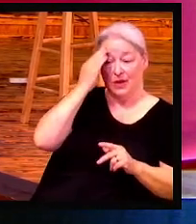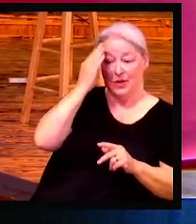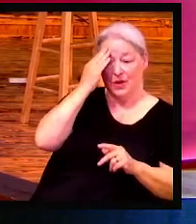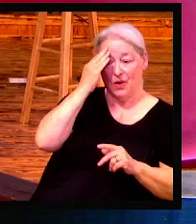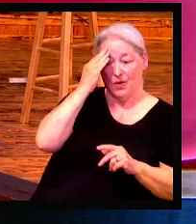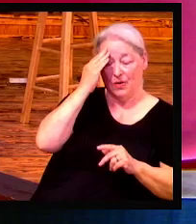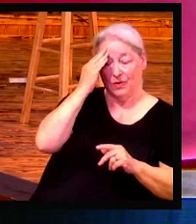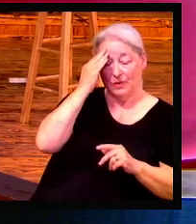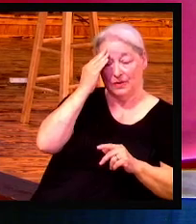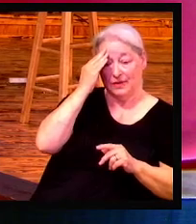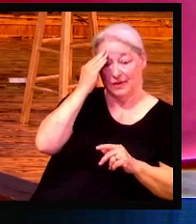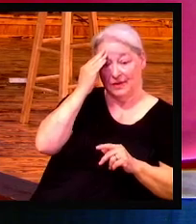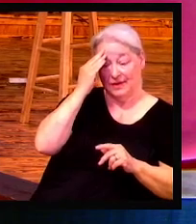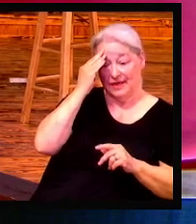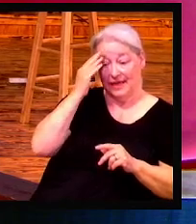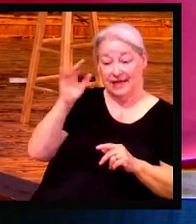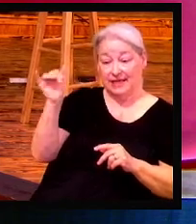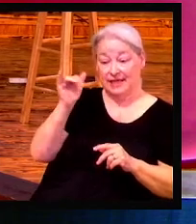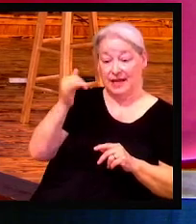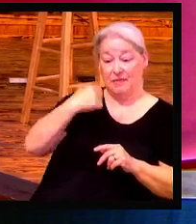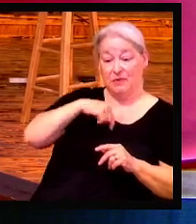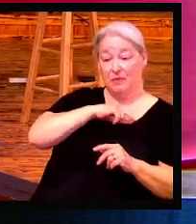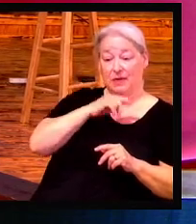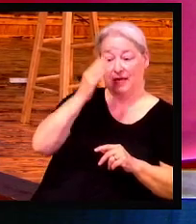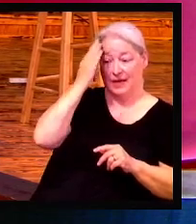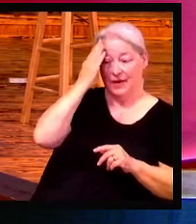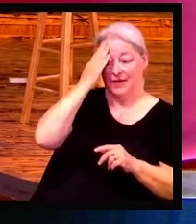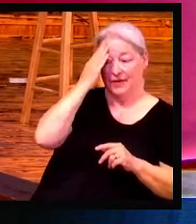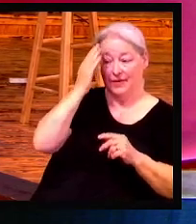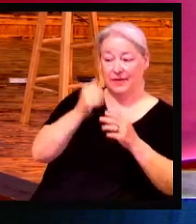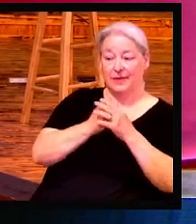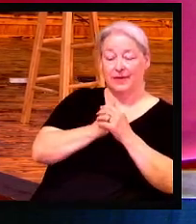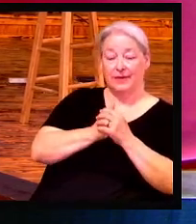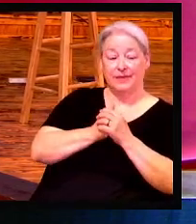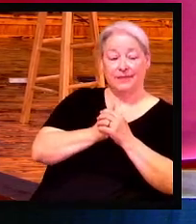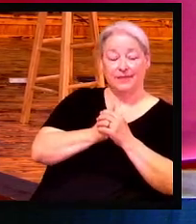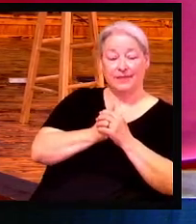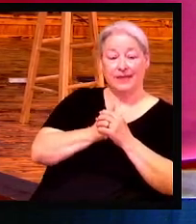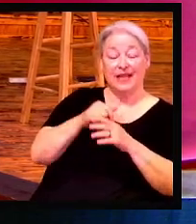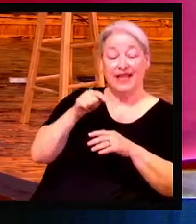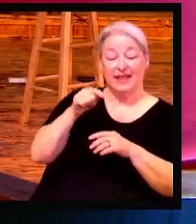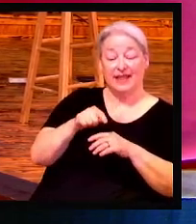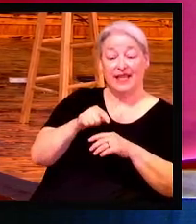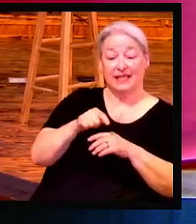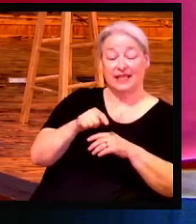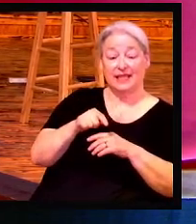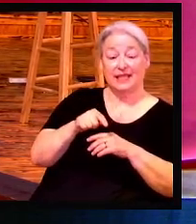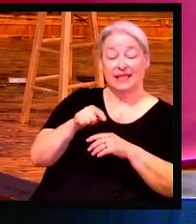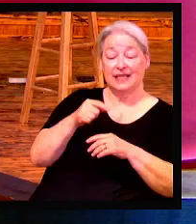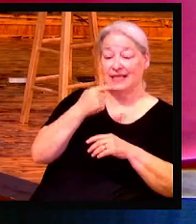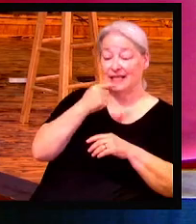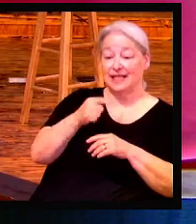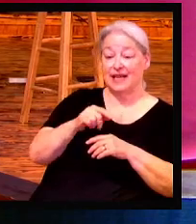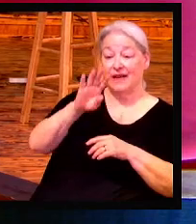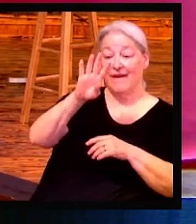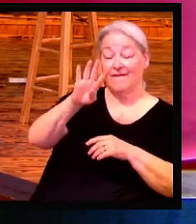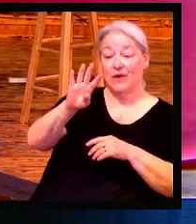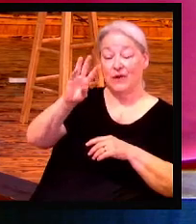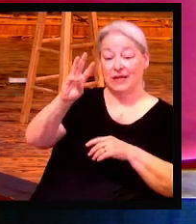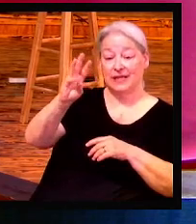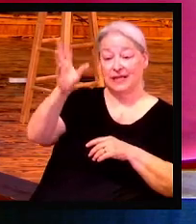I don't need to say that. May you say it anyway. But this recent survey said that 46% of Americans